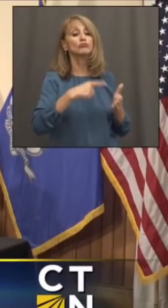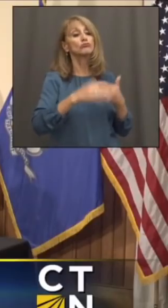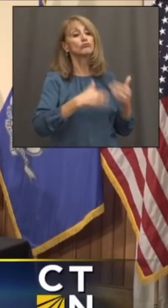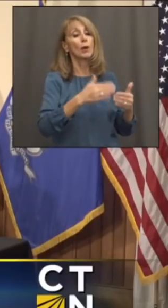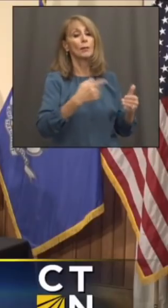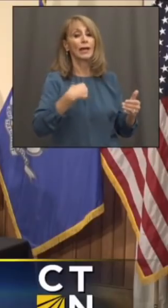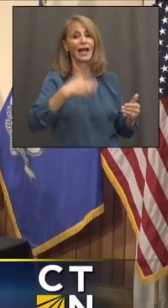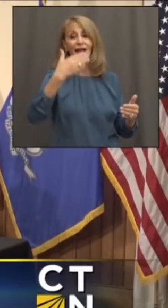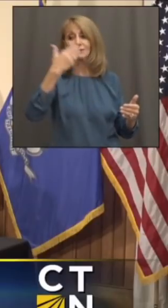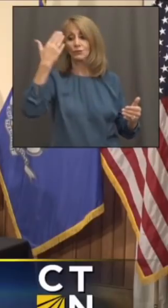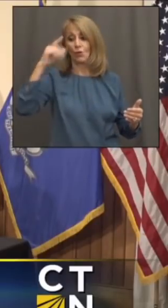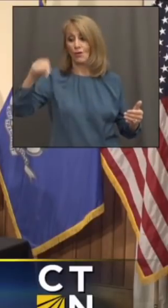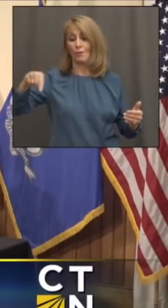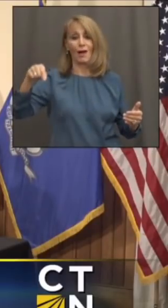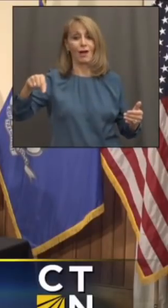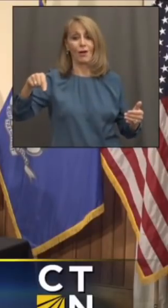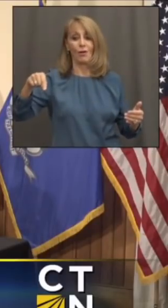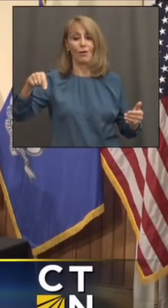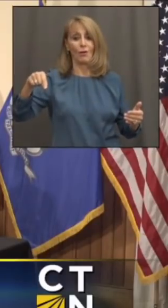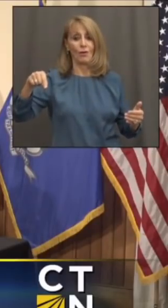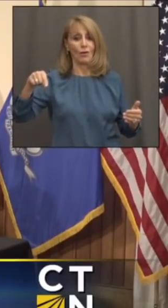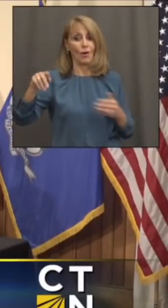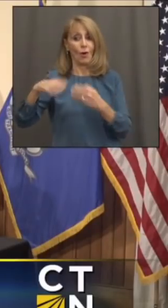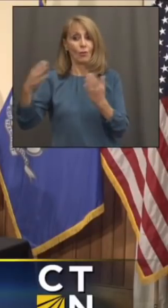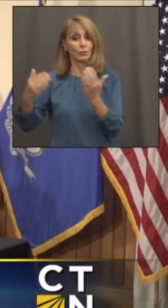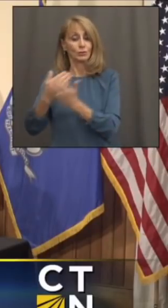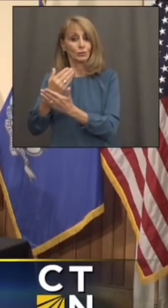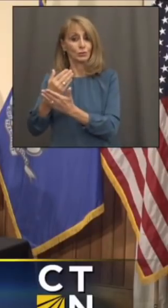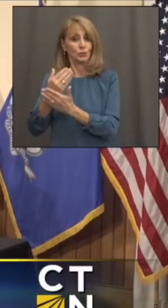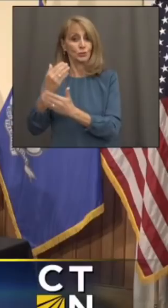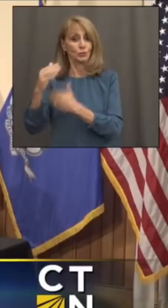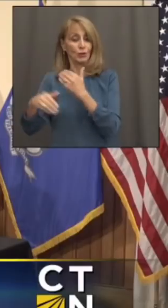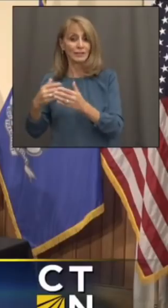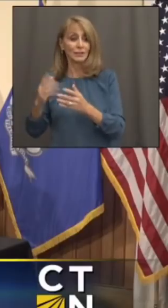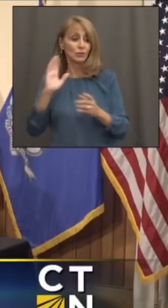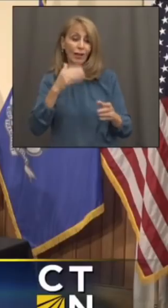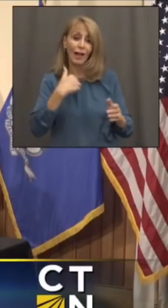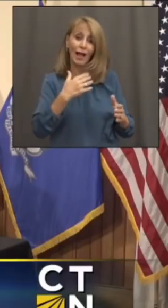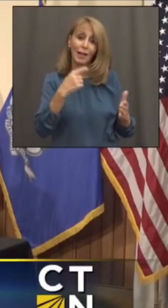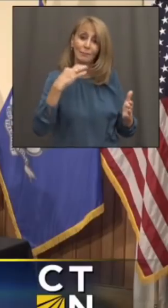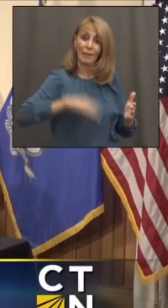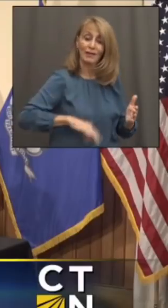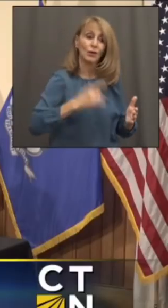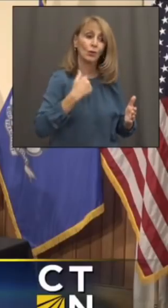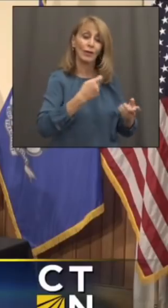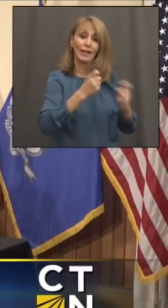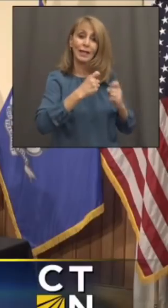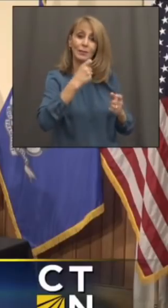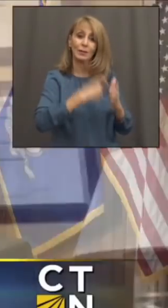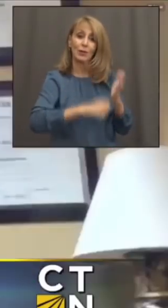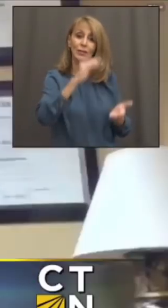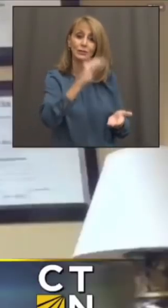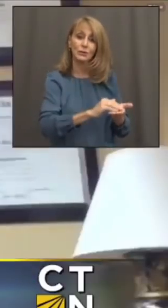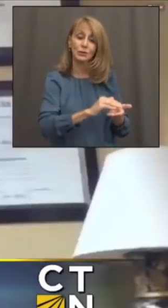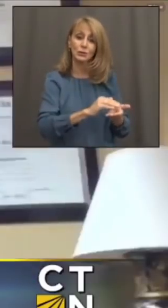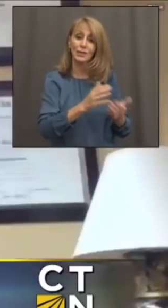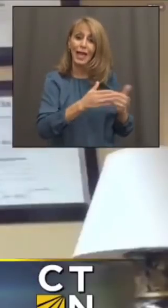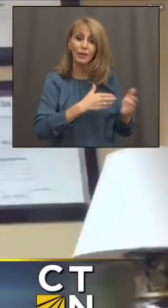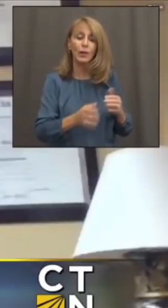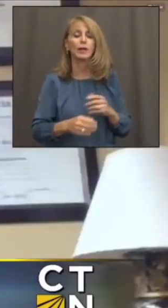be the kind of thing that I get these savings anyways, due to some automatic process, even if I'm not aware of it? Yes.